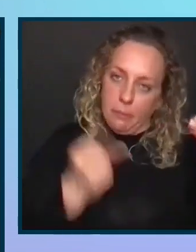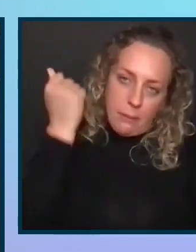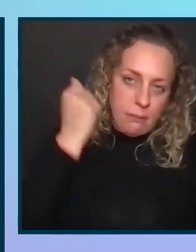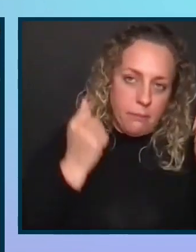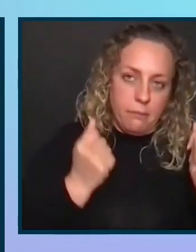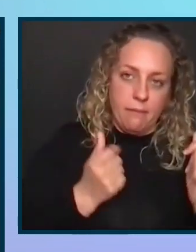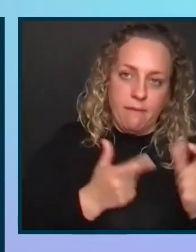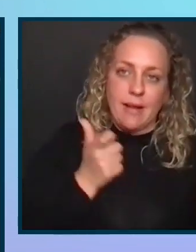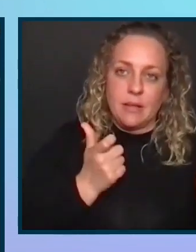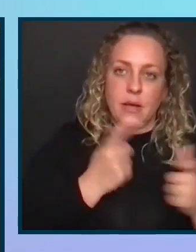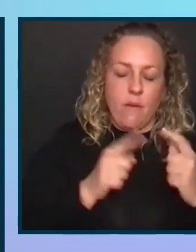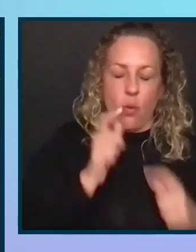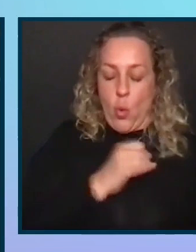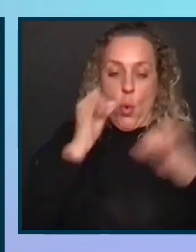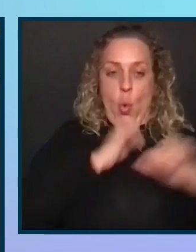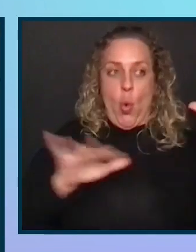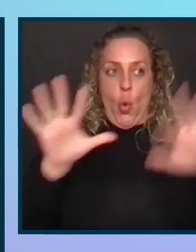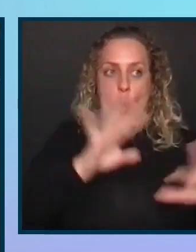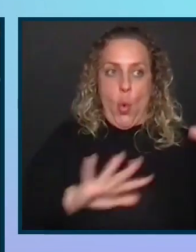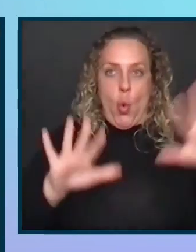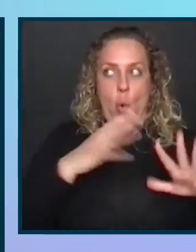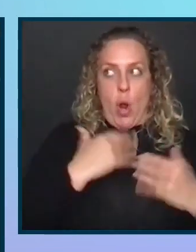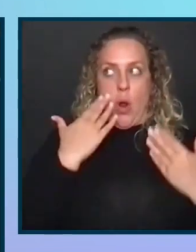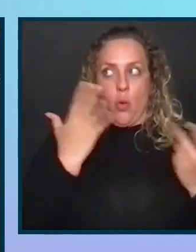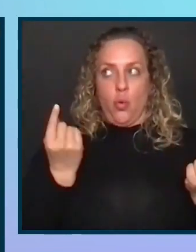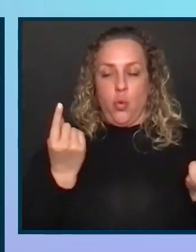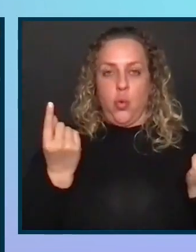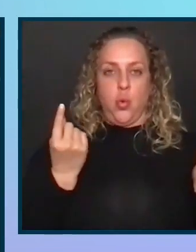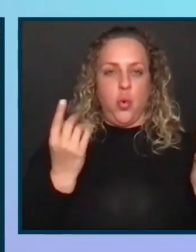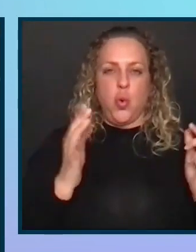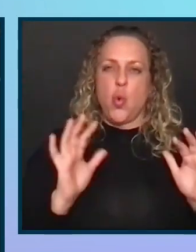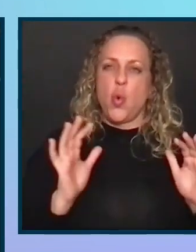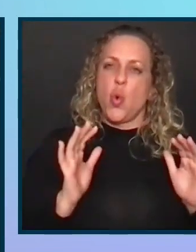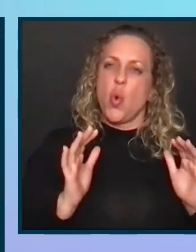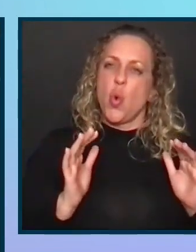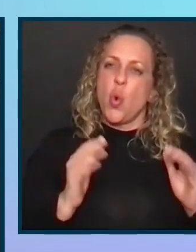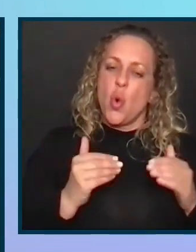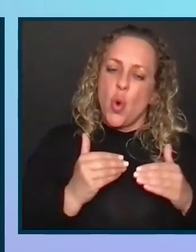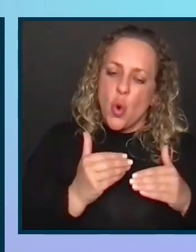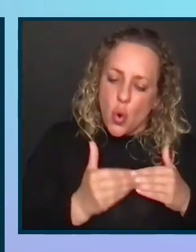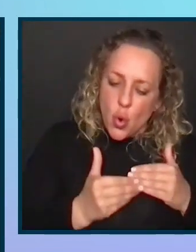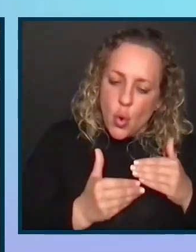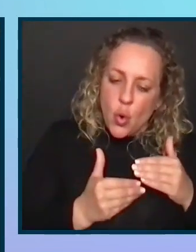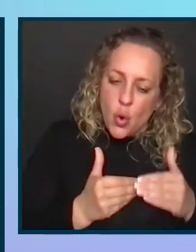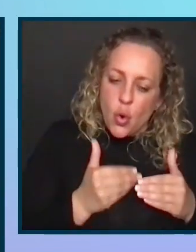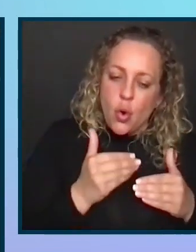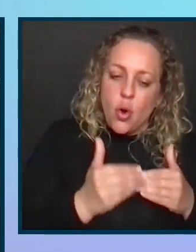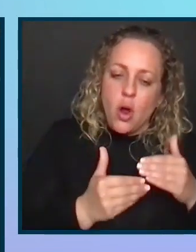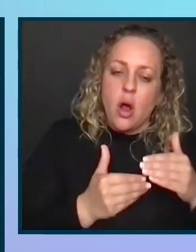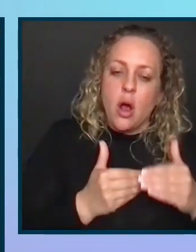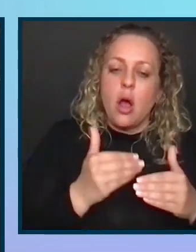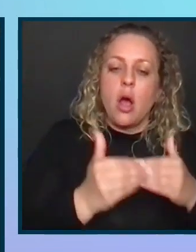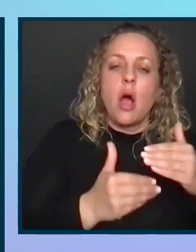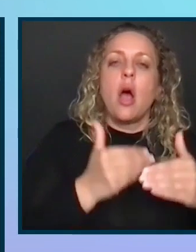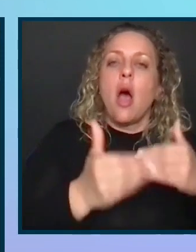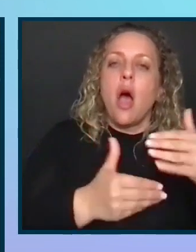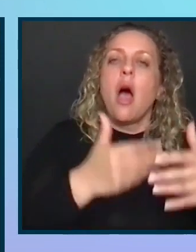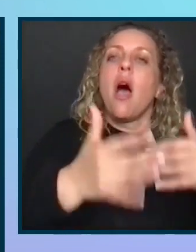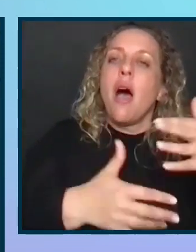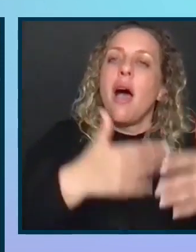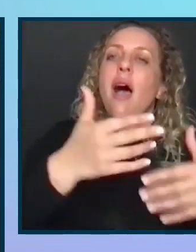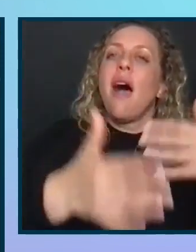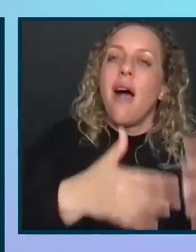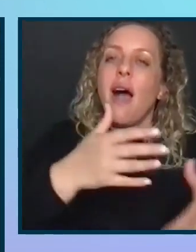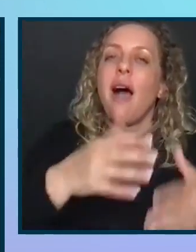slump, everybody's like, whoa, whoa, whoa, I don't know what to do. And you want to just start that gradually and get to build that to a point where the team understands